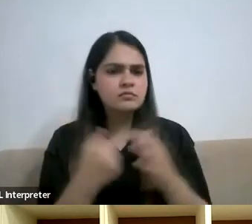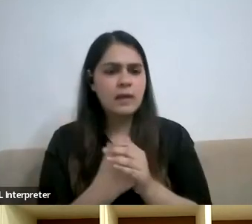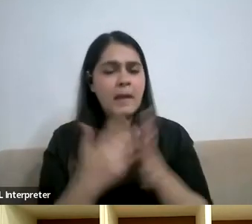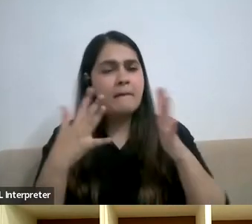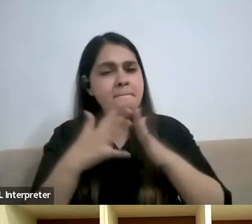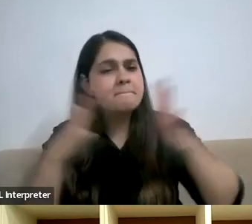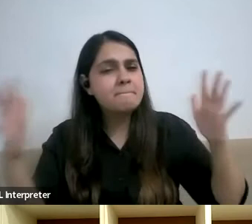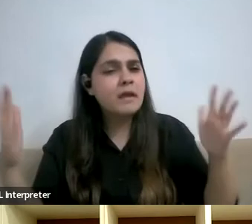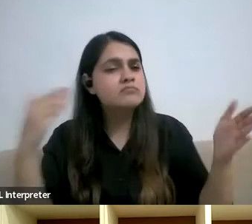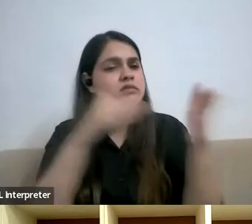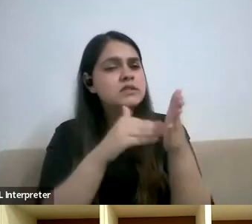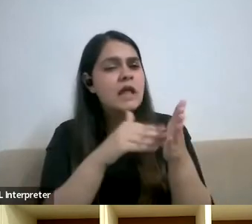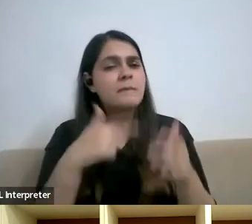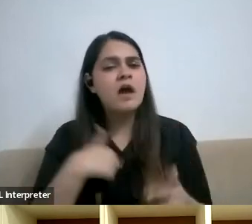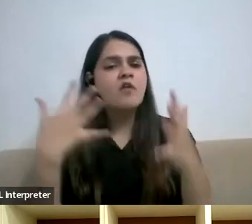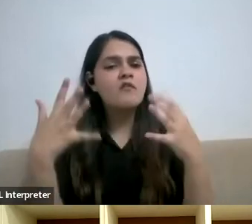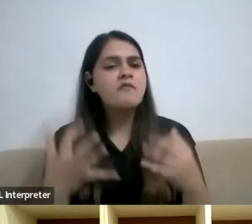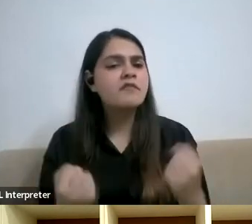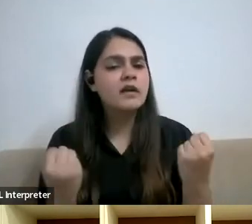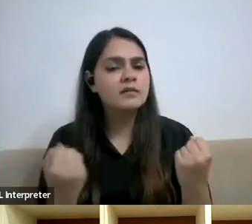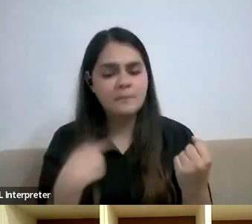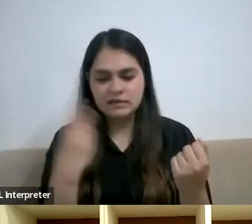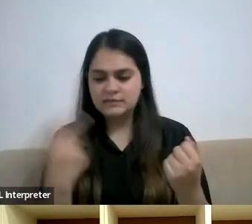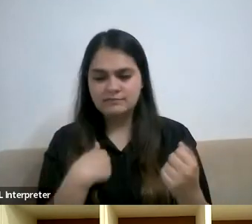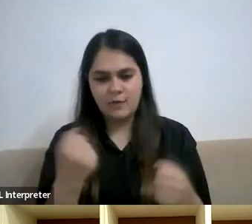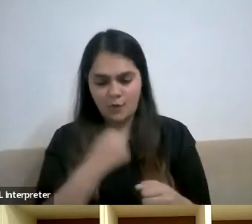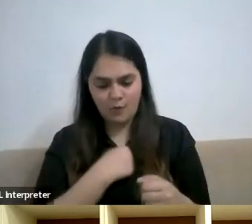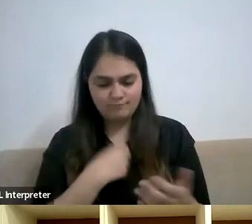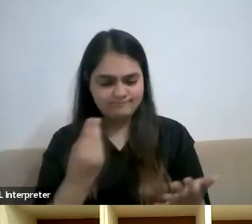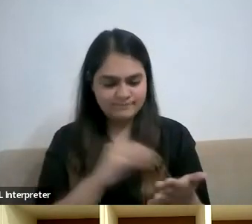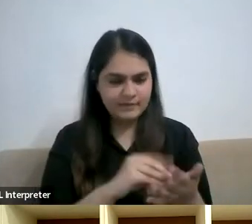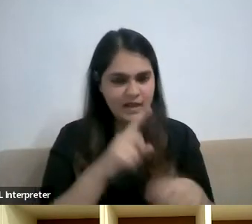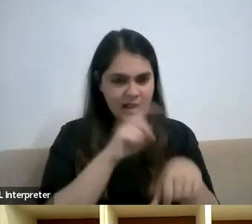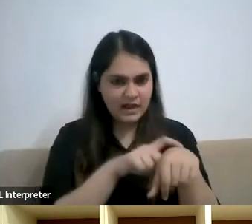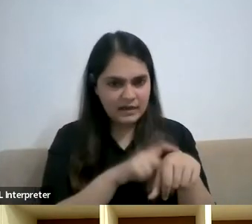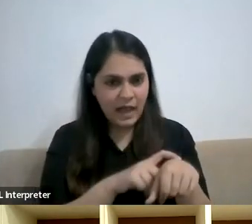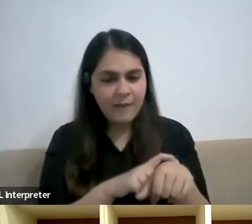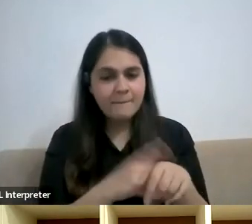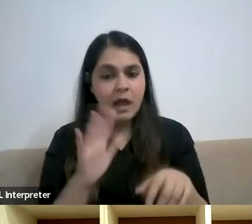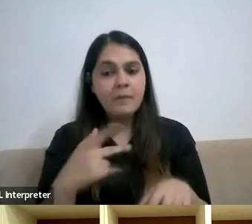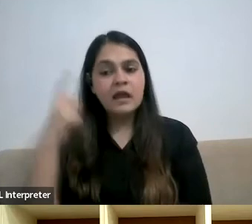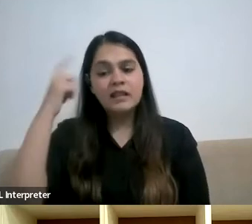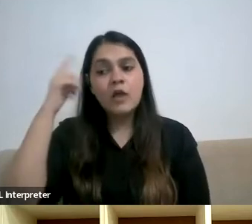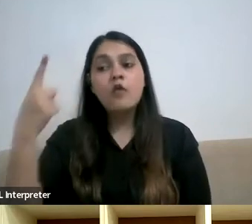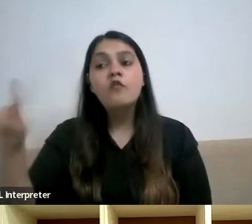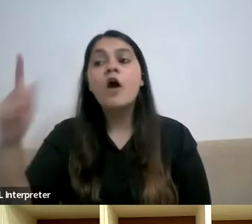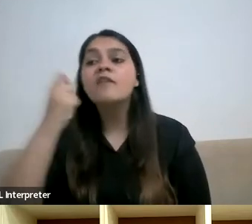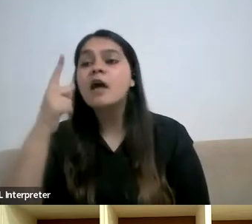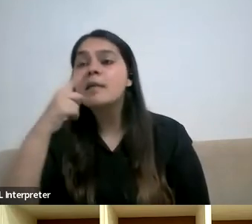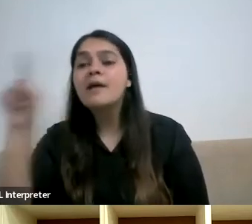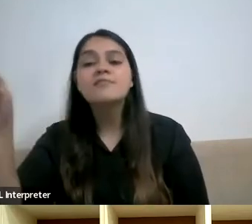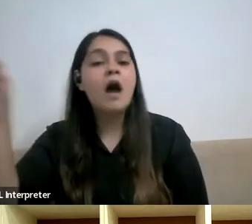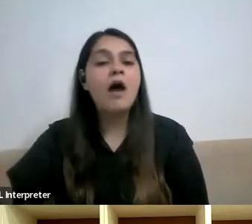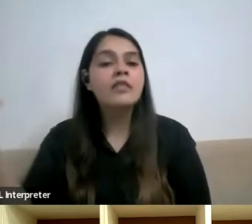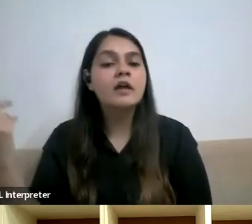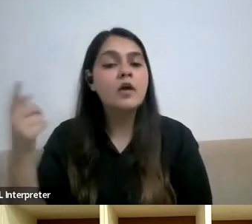challenge I find is whenever we invest time or energy, we don't give hope and future for the parents. Because ultimately,